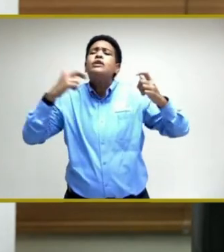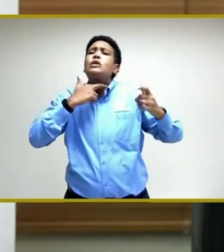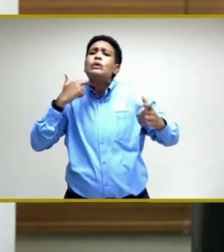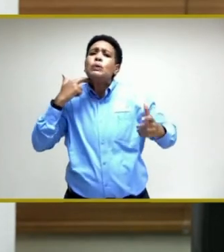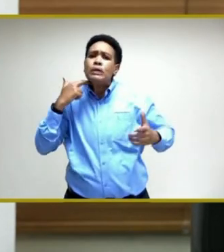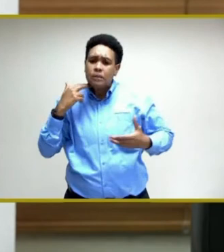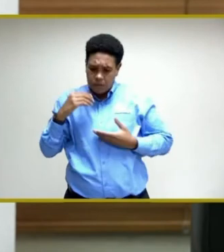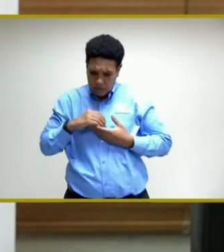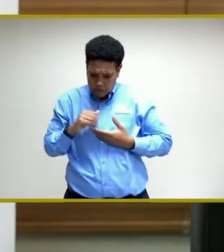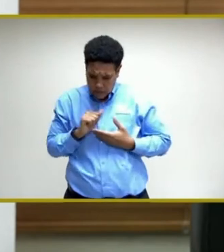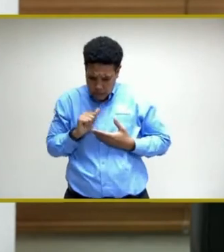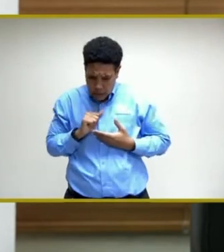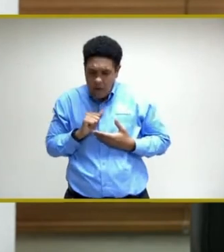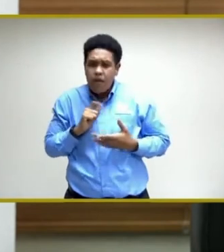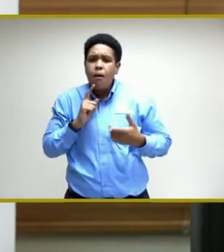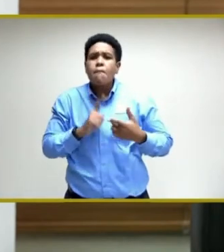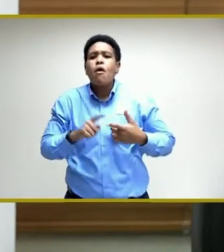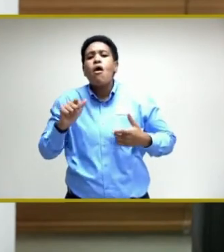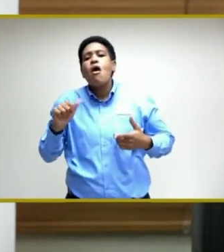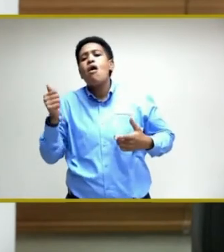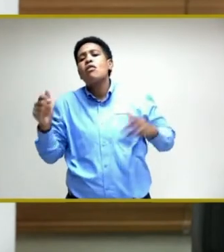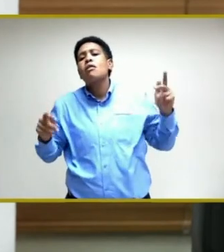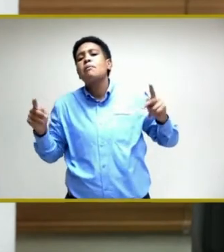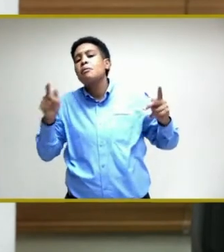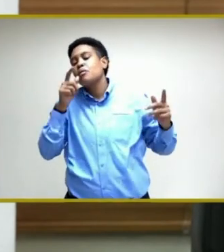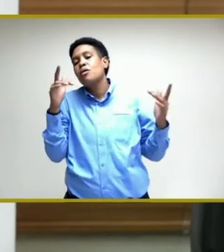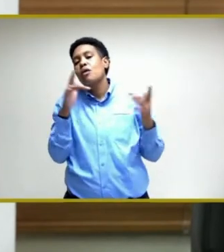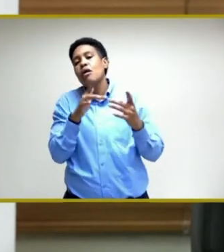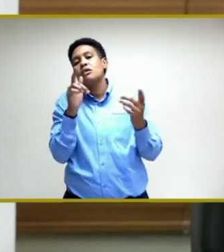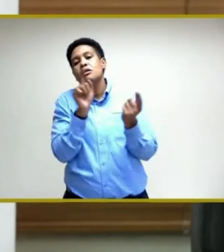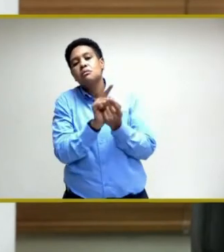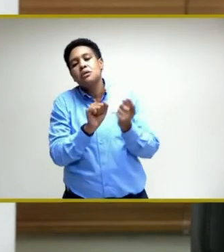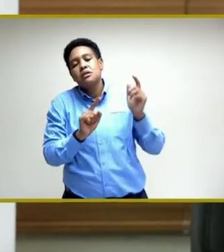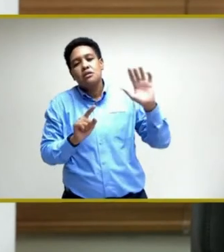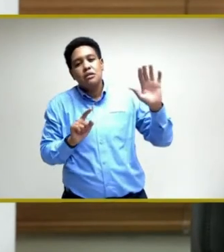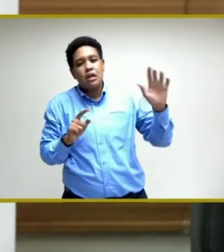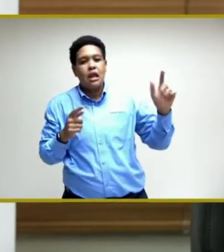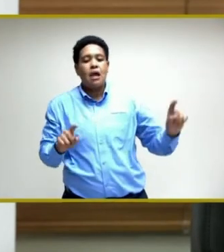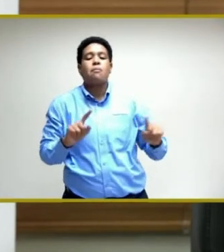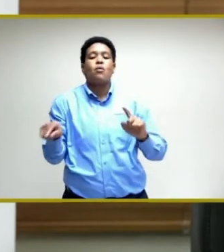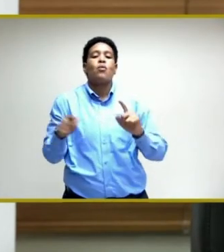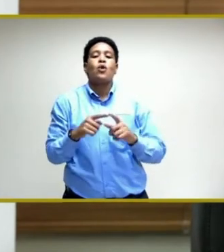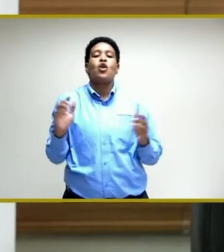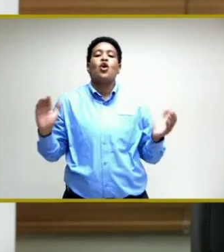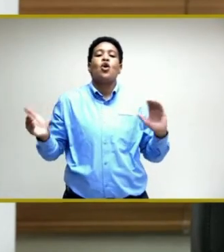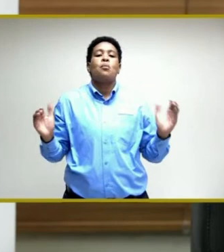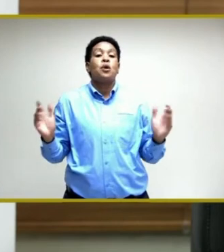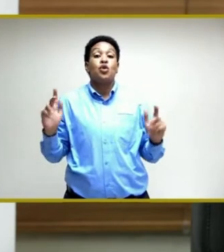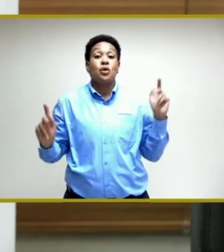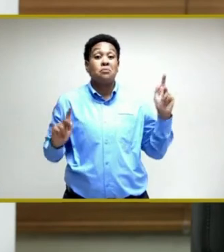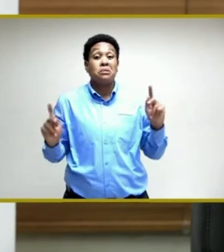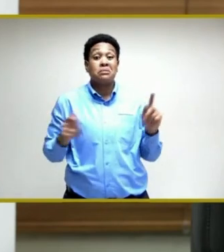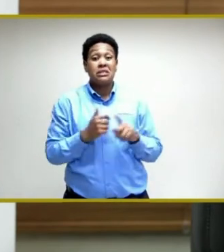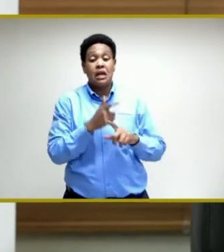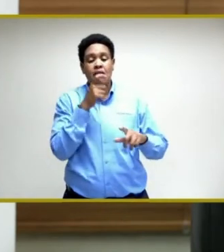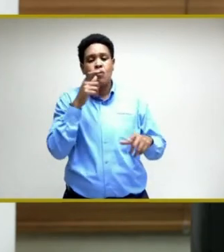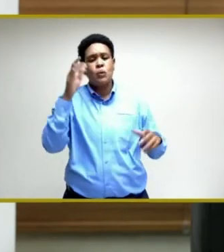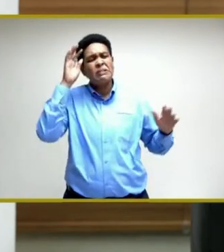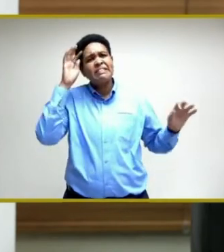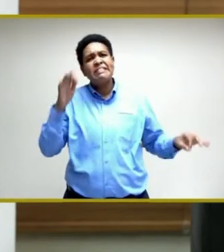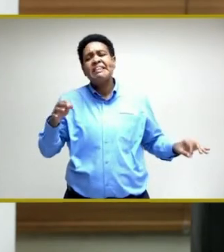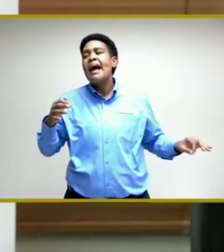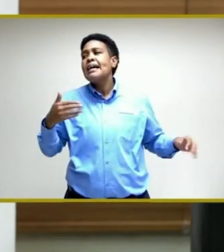themselves, and to others they come in contact with, when compared to persons who have opted to